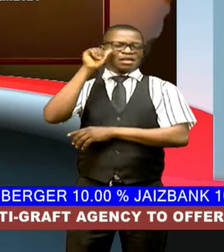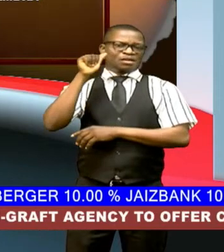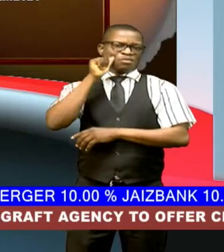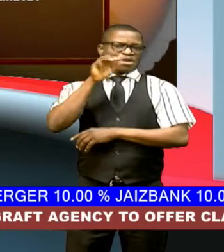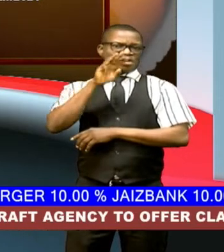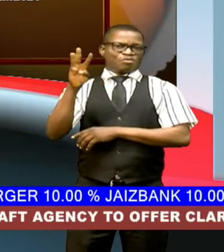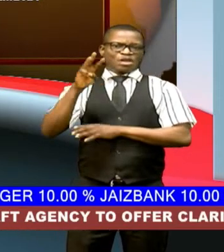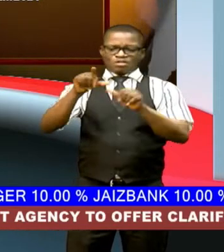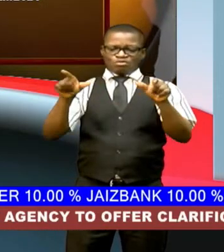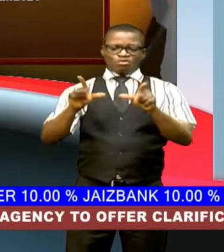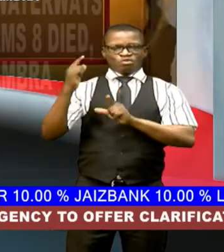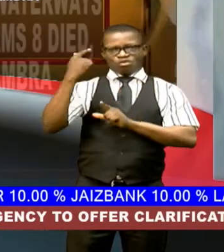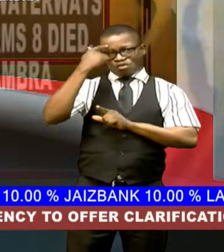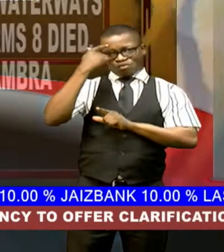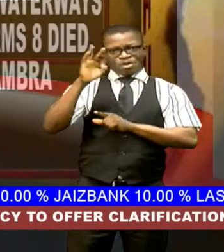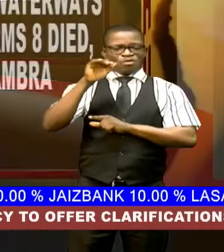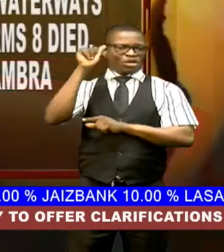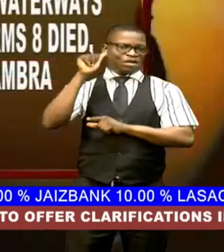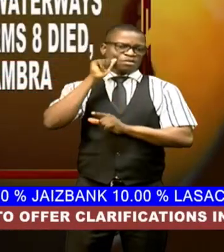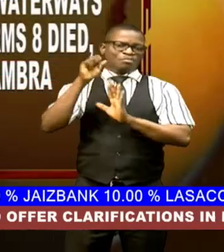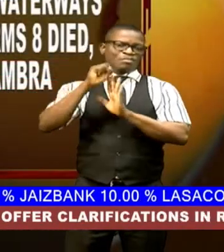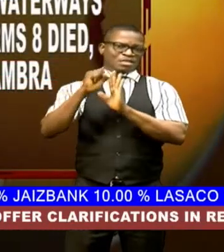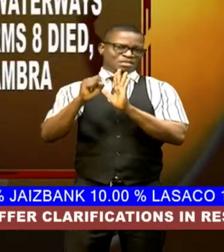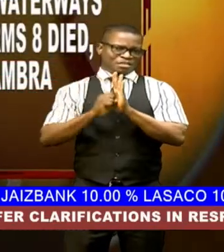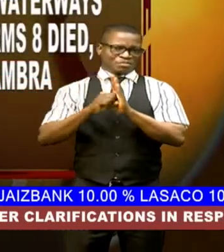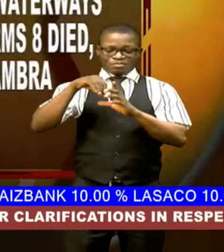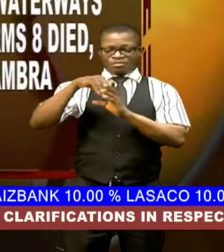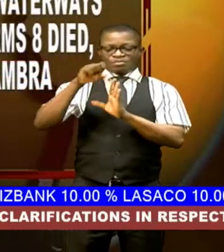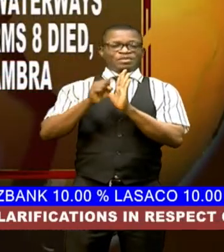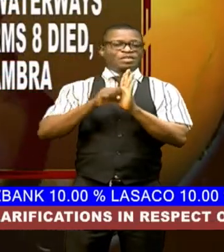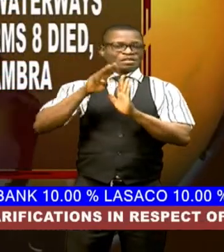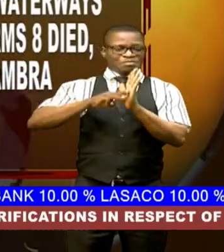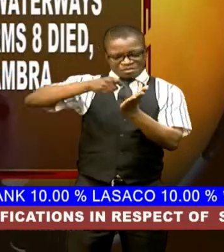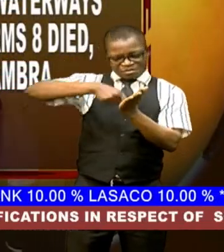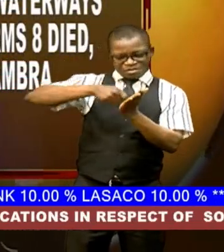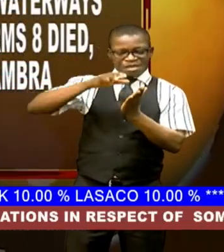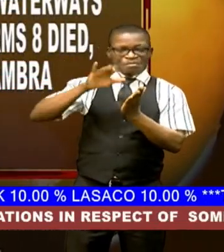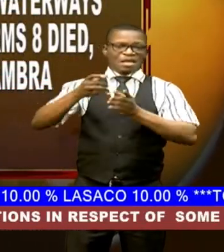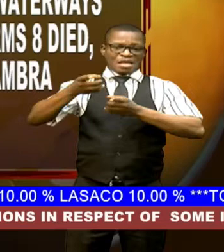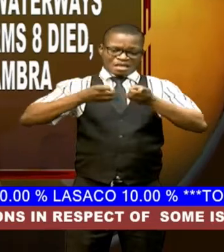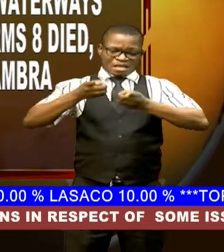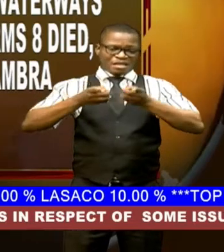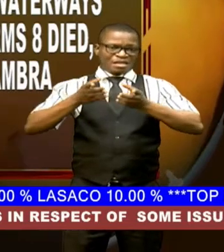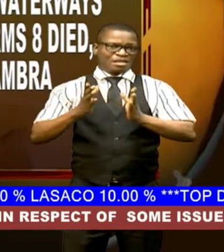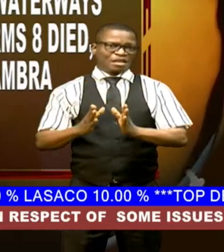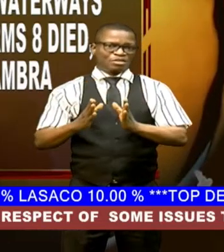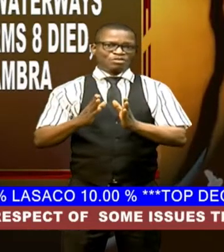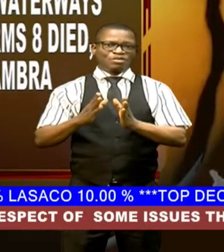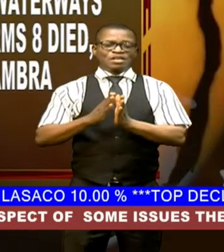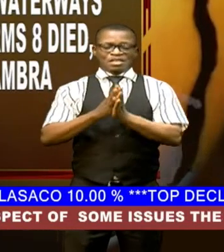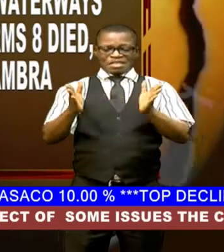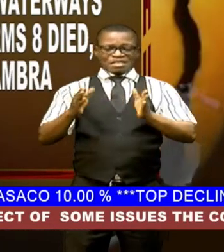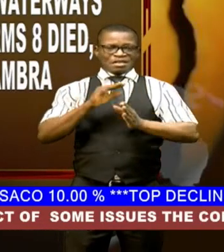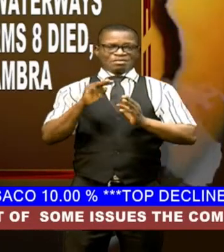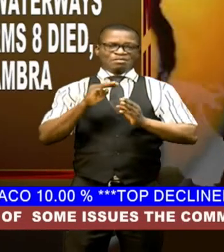west local government area of anambra state in a statement signed by the director general manager corporate affairs niwa